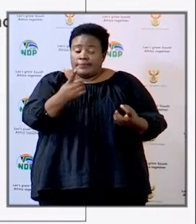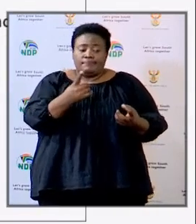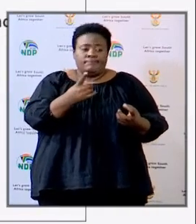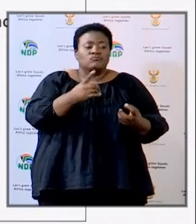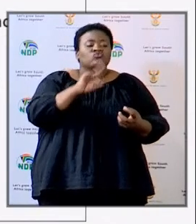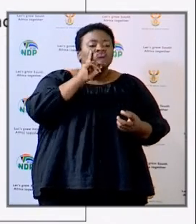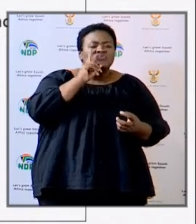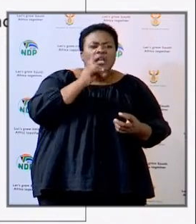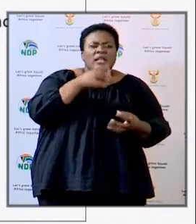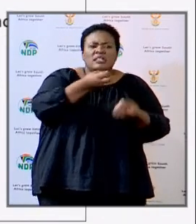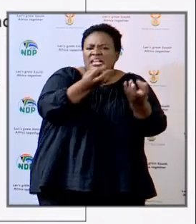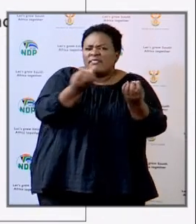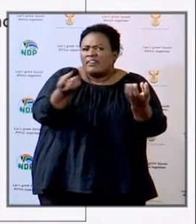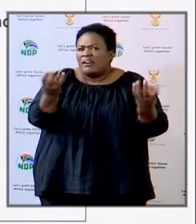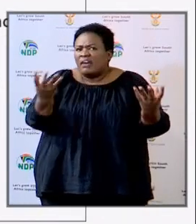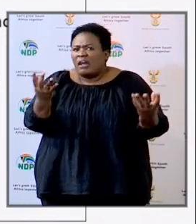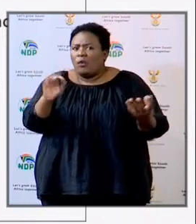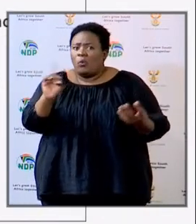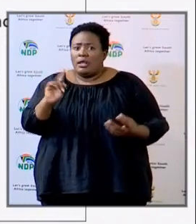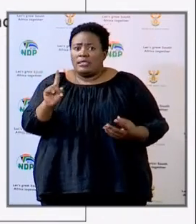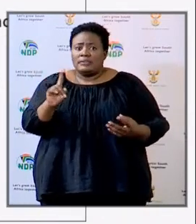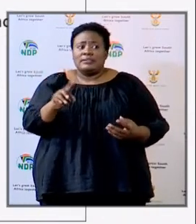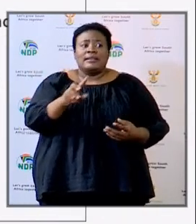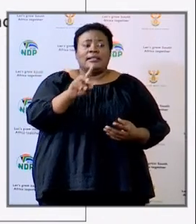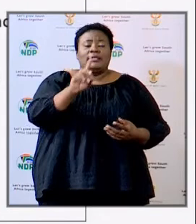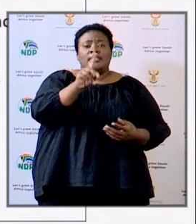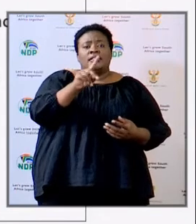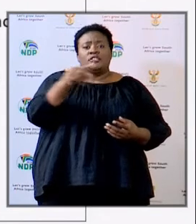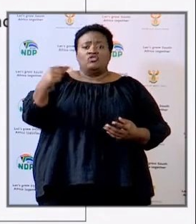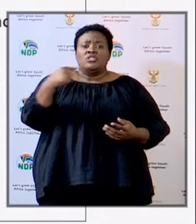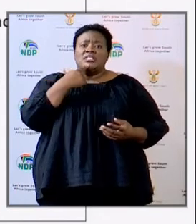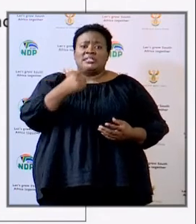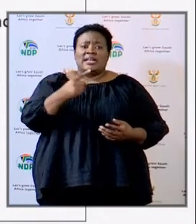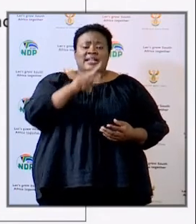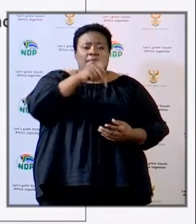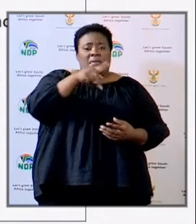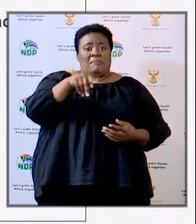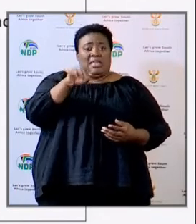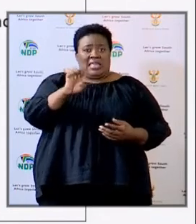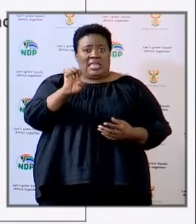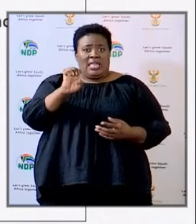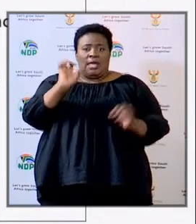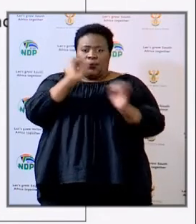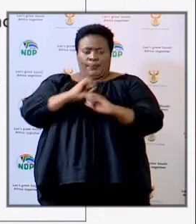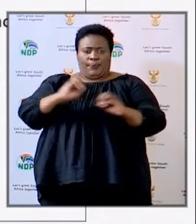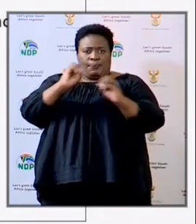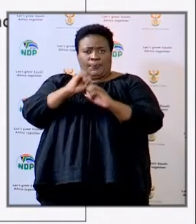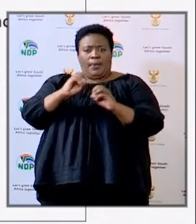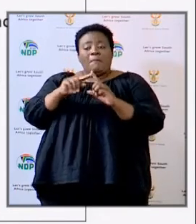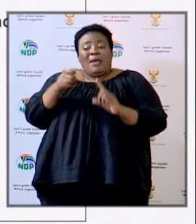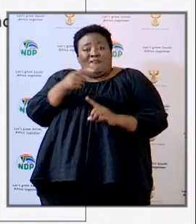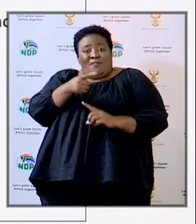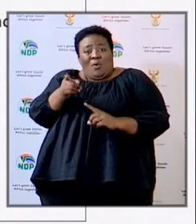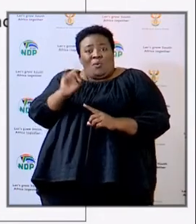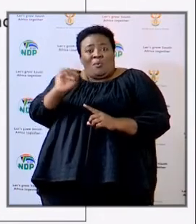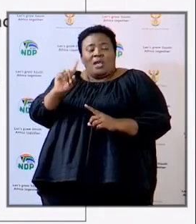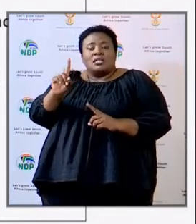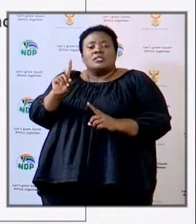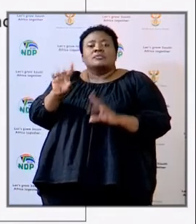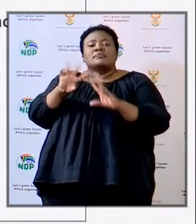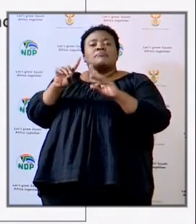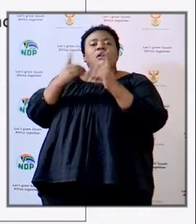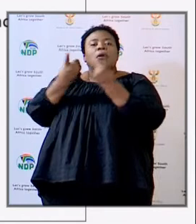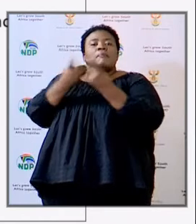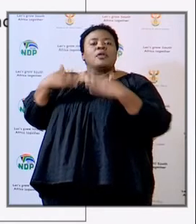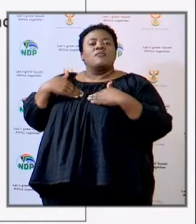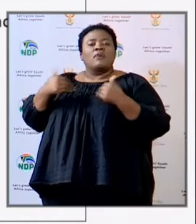DG told me this morning that they are not PPEs. PPEs are only for the Department of Health. So, indeed, we've been